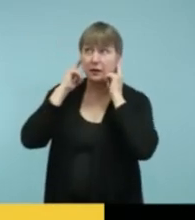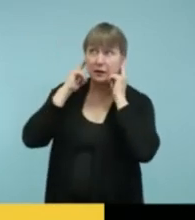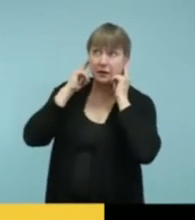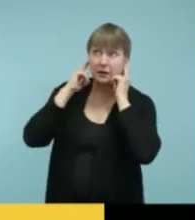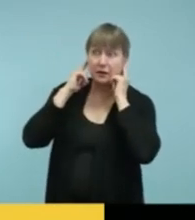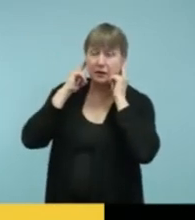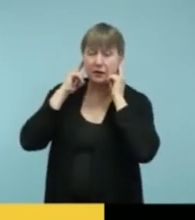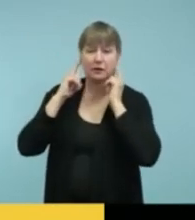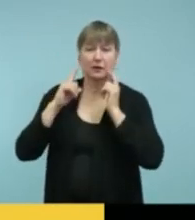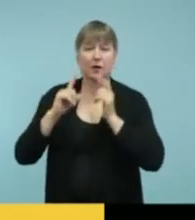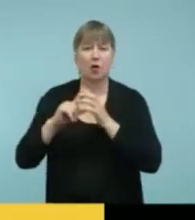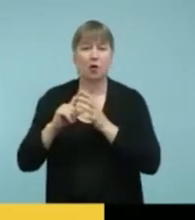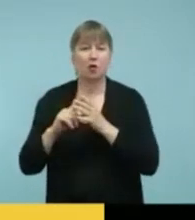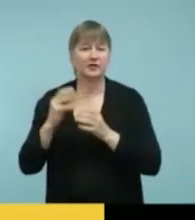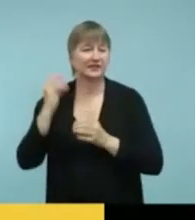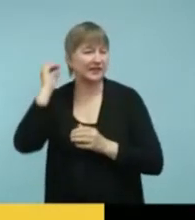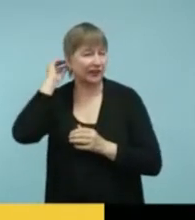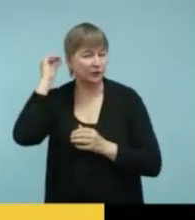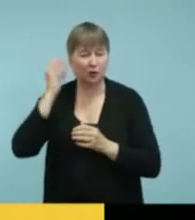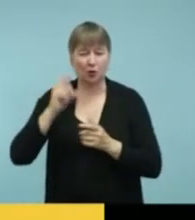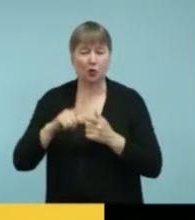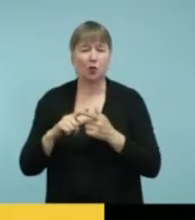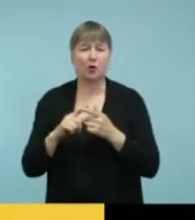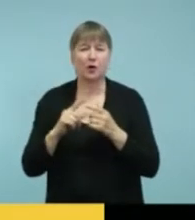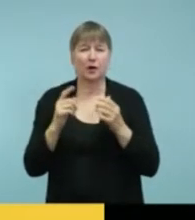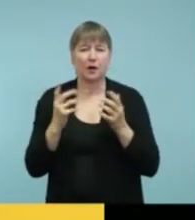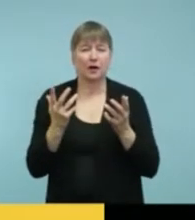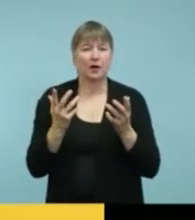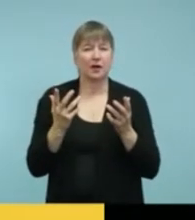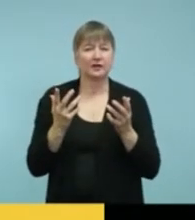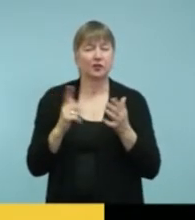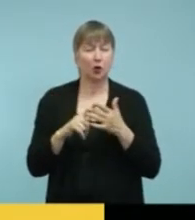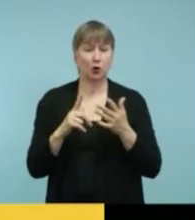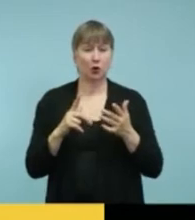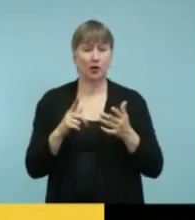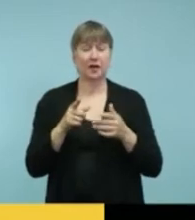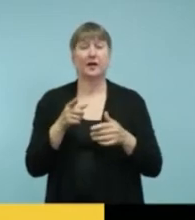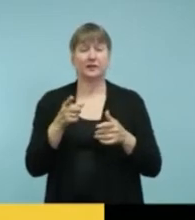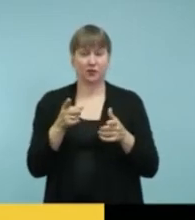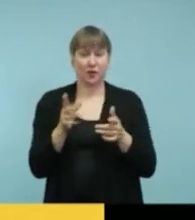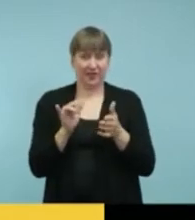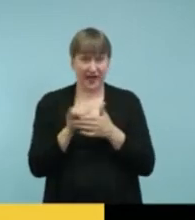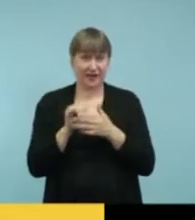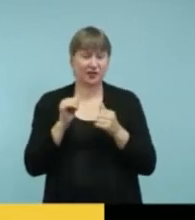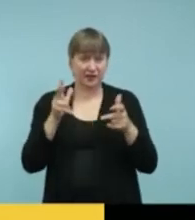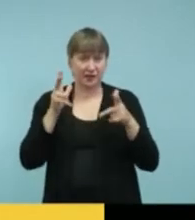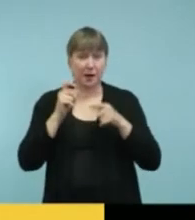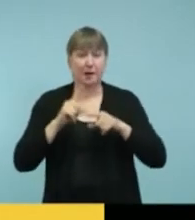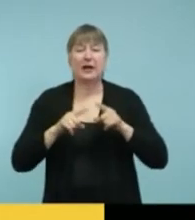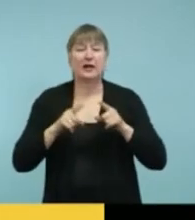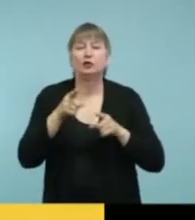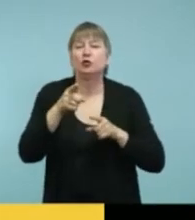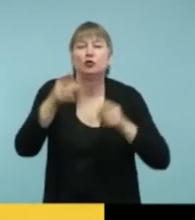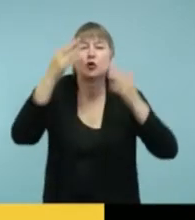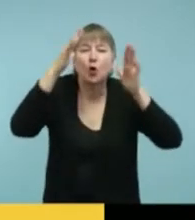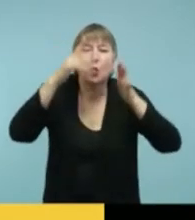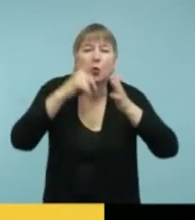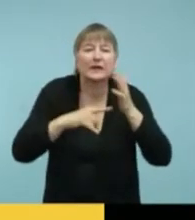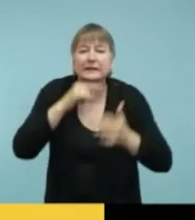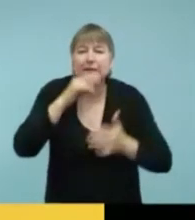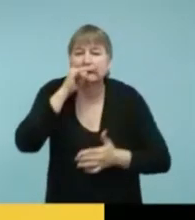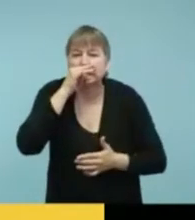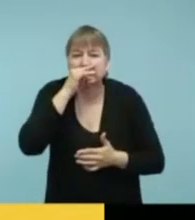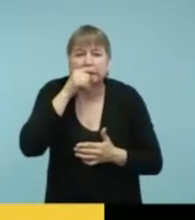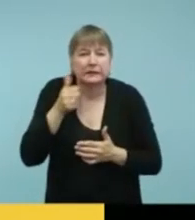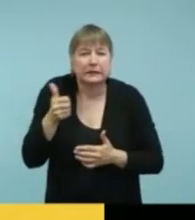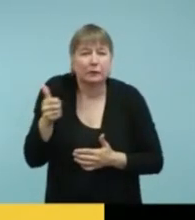for hearing aids or earphones for the cochlear implant. What you can't tell is what is the kid doing? Like, because we